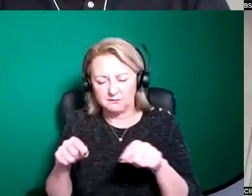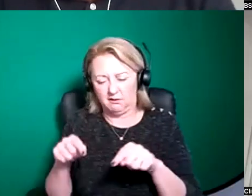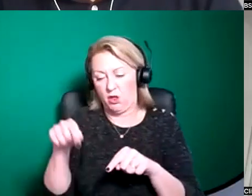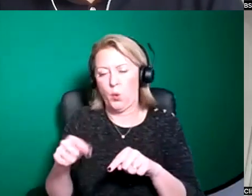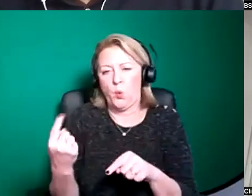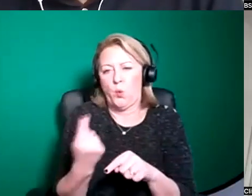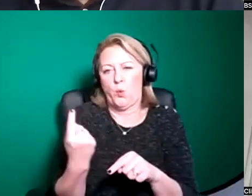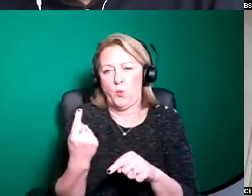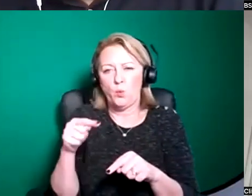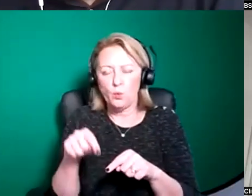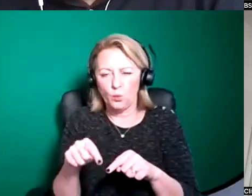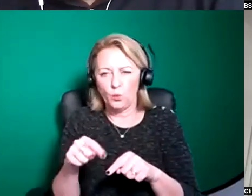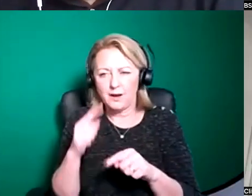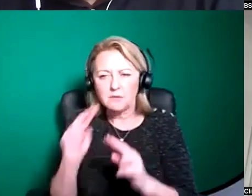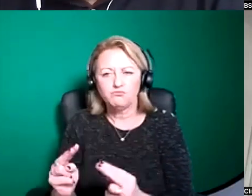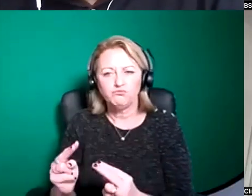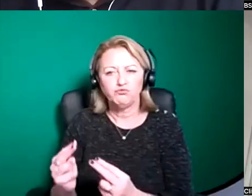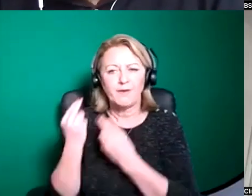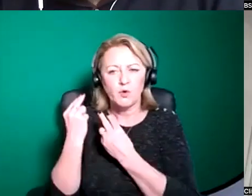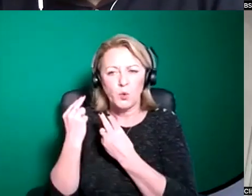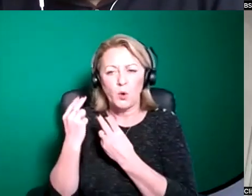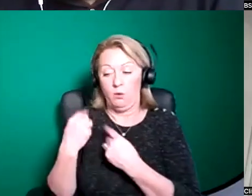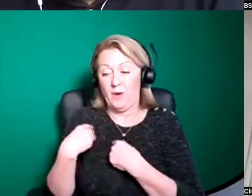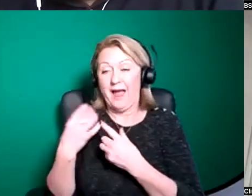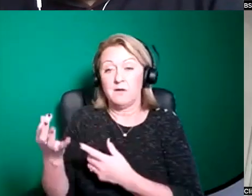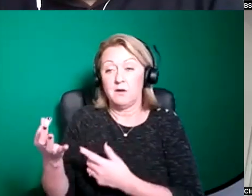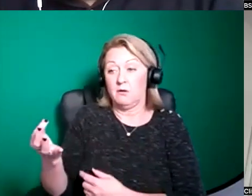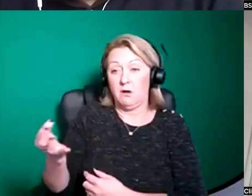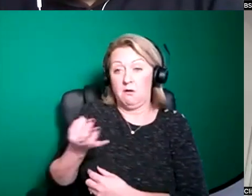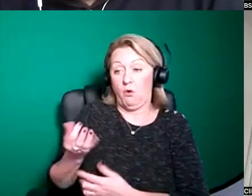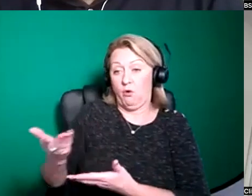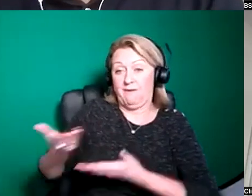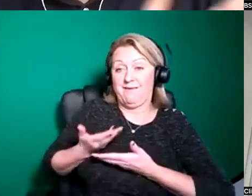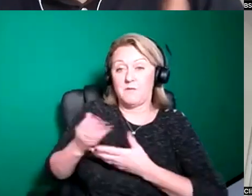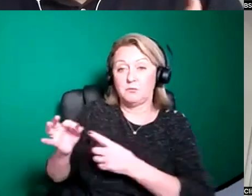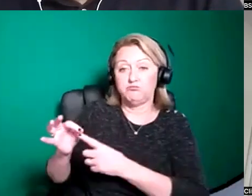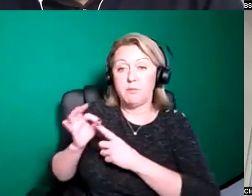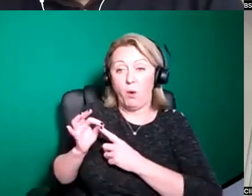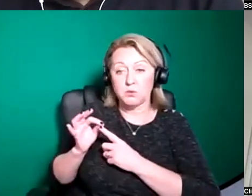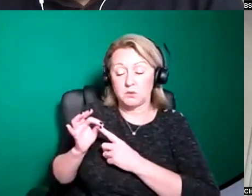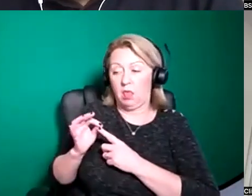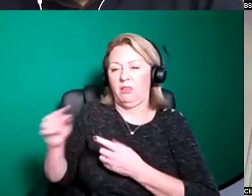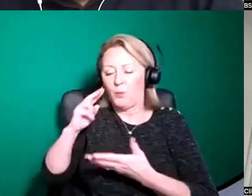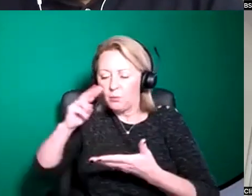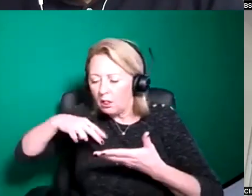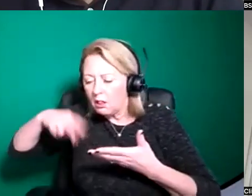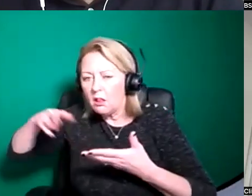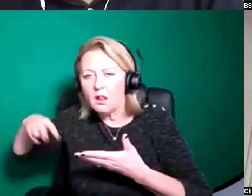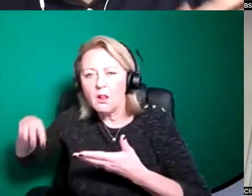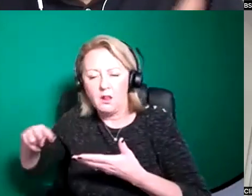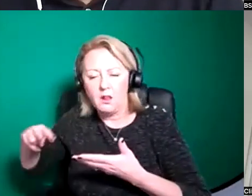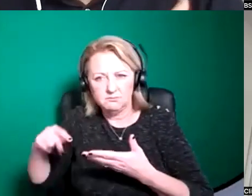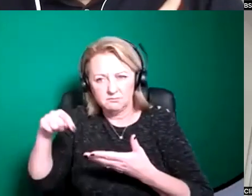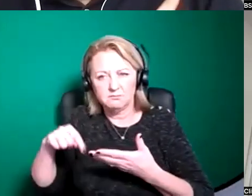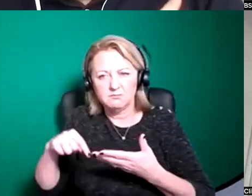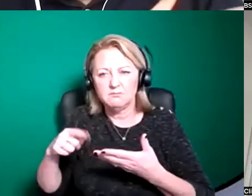that are responsible for reviewing all the proposals that we receive and going through those and they're also the festivals who um